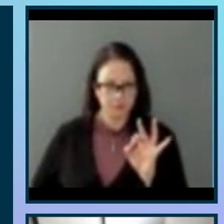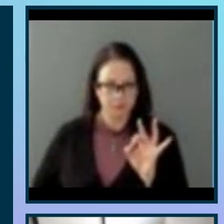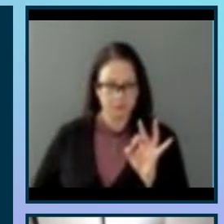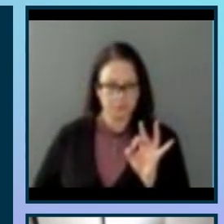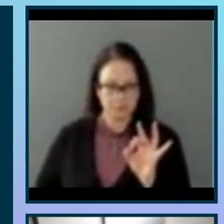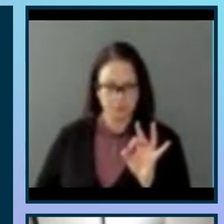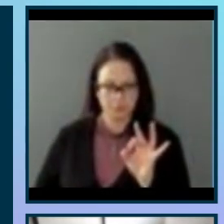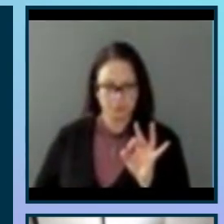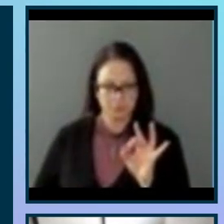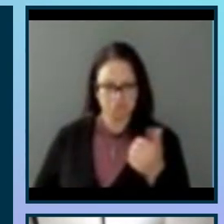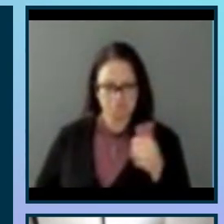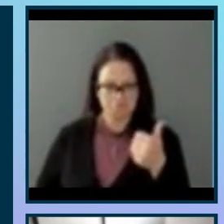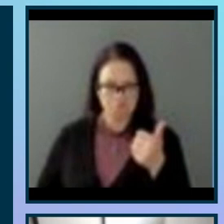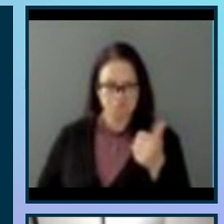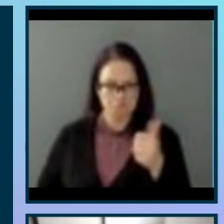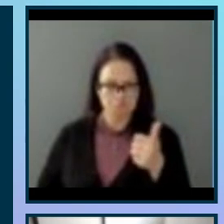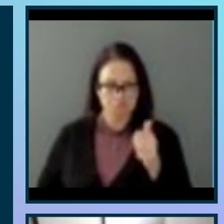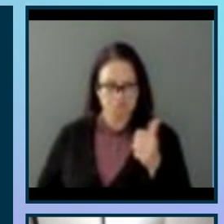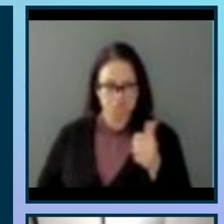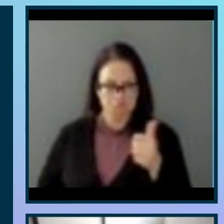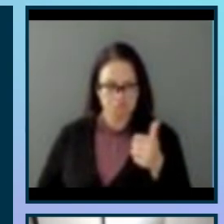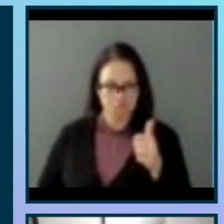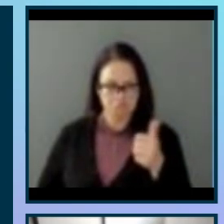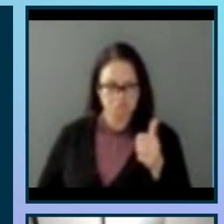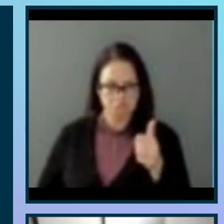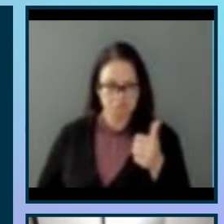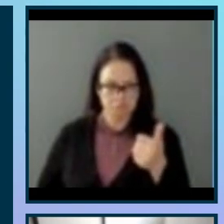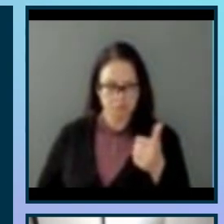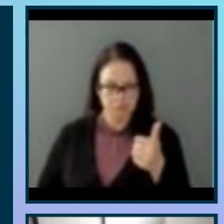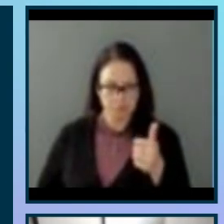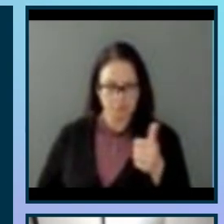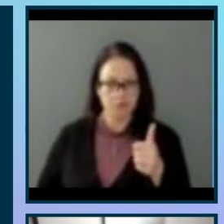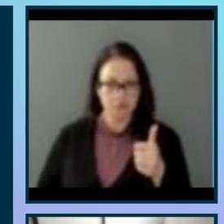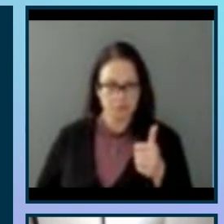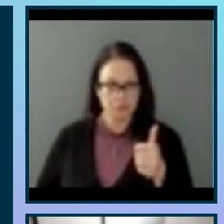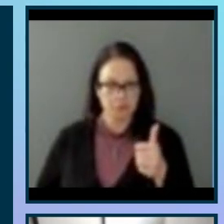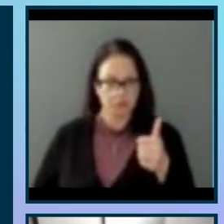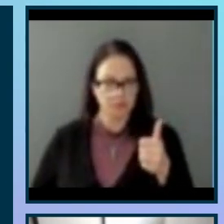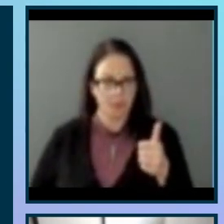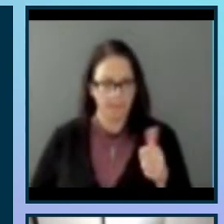and feeling left out of the science community due to a lack of access and resources.